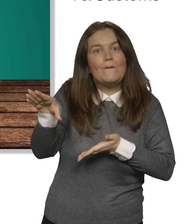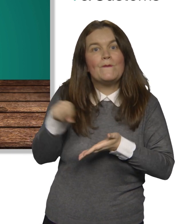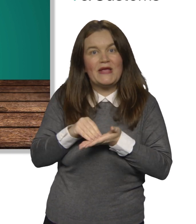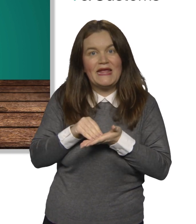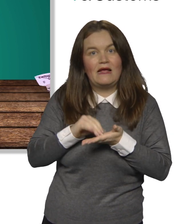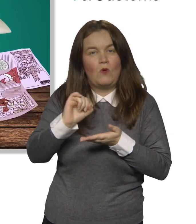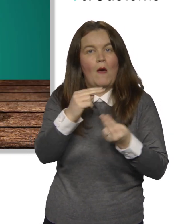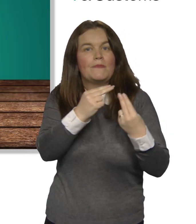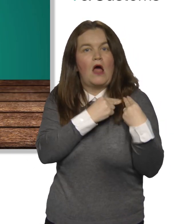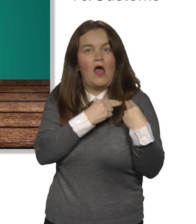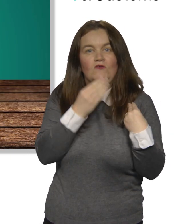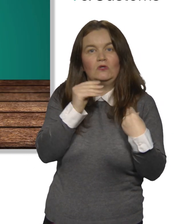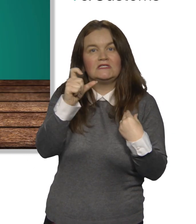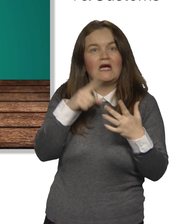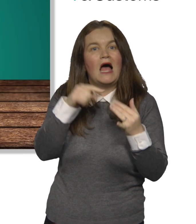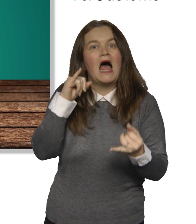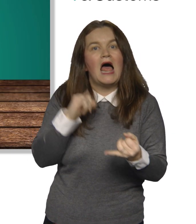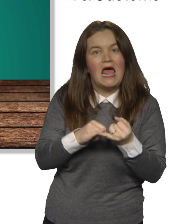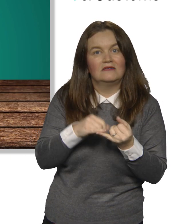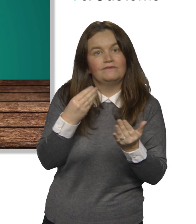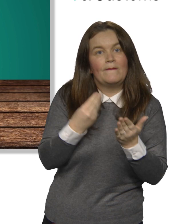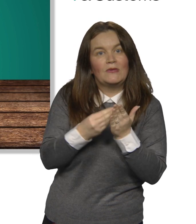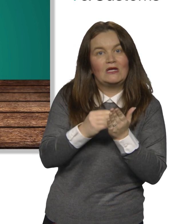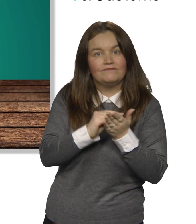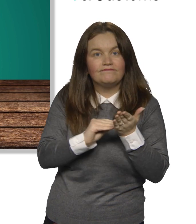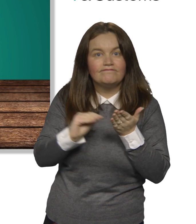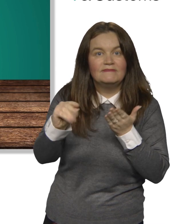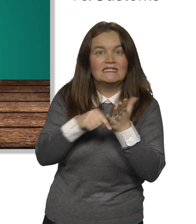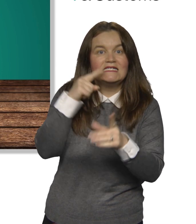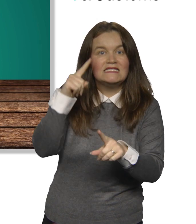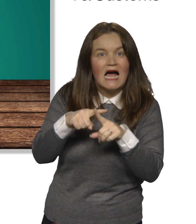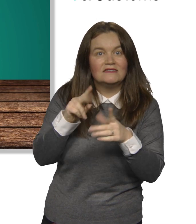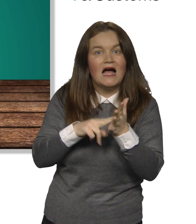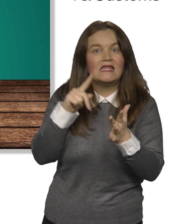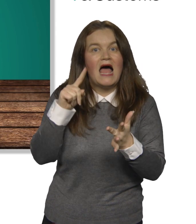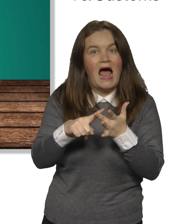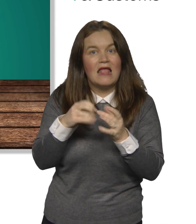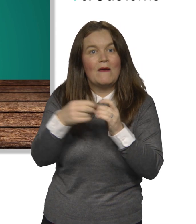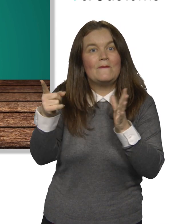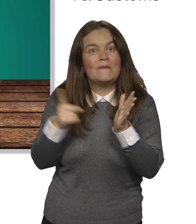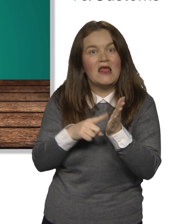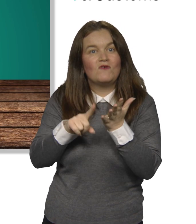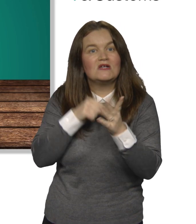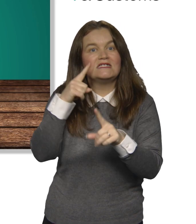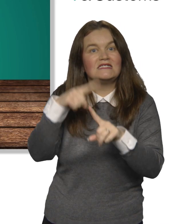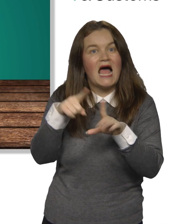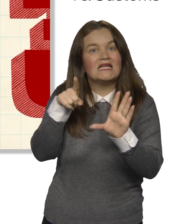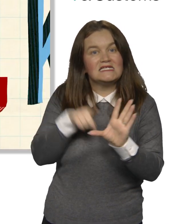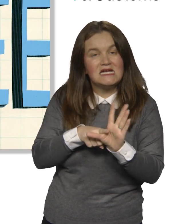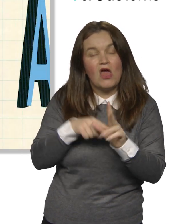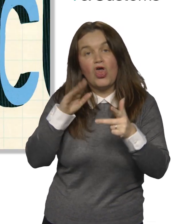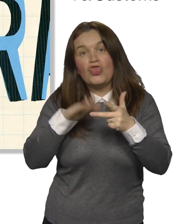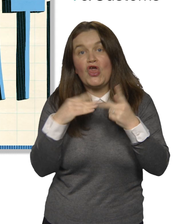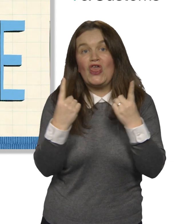using CIS. And these amounts will go towards your tax and national insurance bill for the tax year. The third thing is to